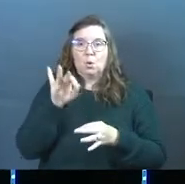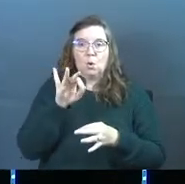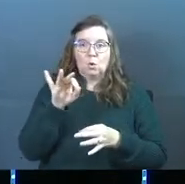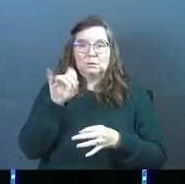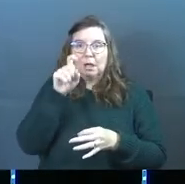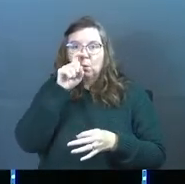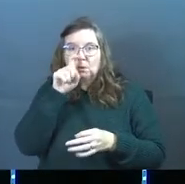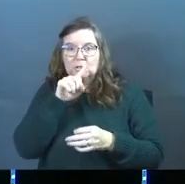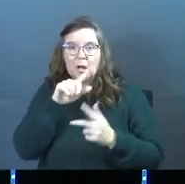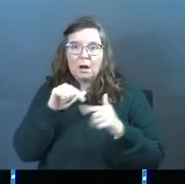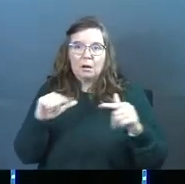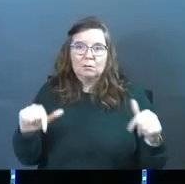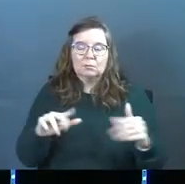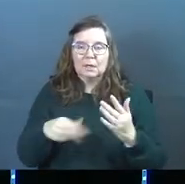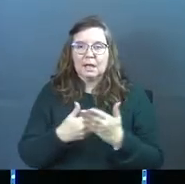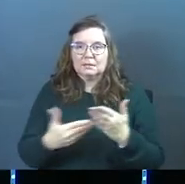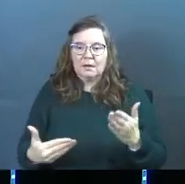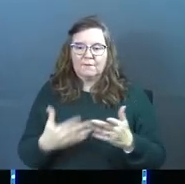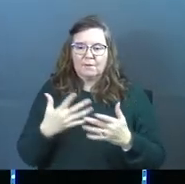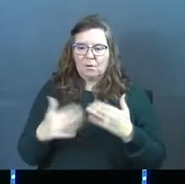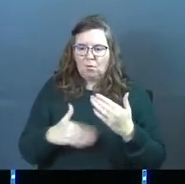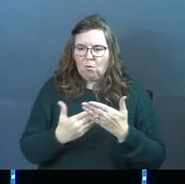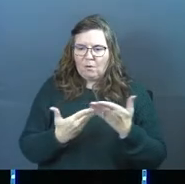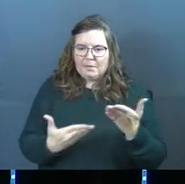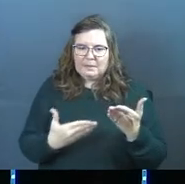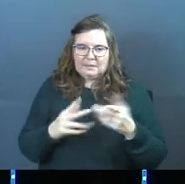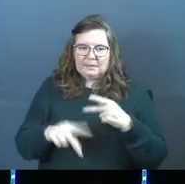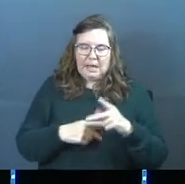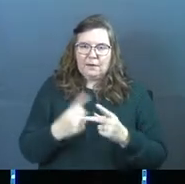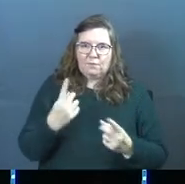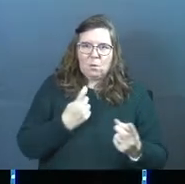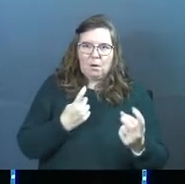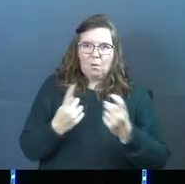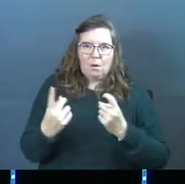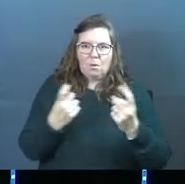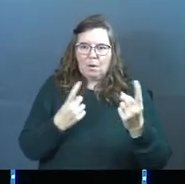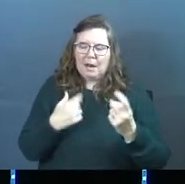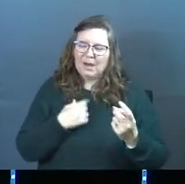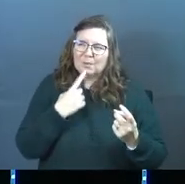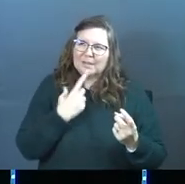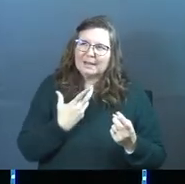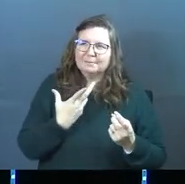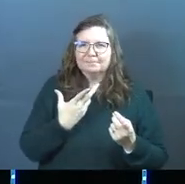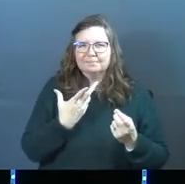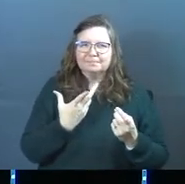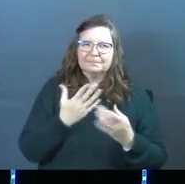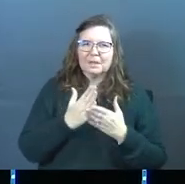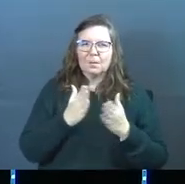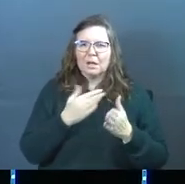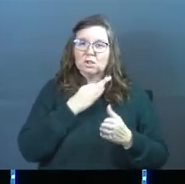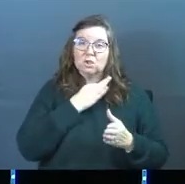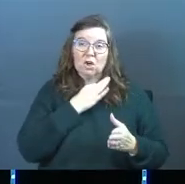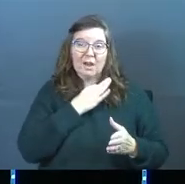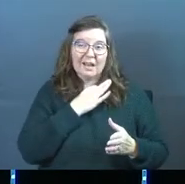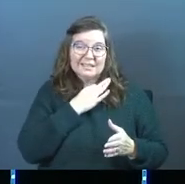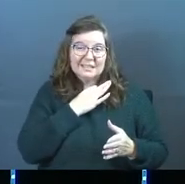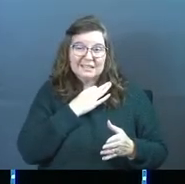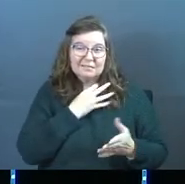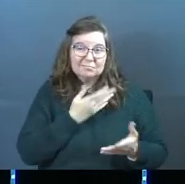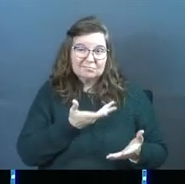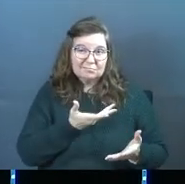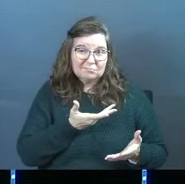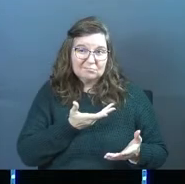and witches and all of that kind of stuff? And all these kind of questions that are, I would say in some ways, curiosities.